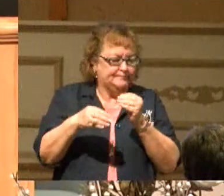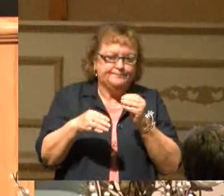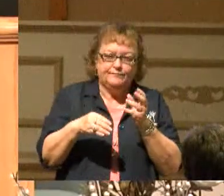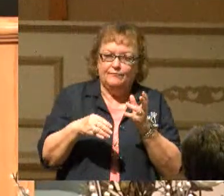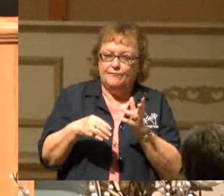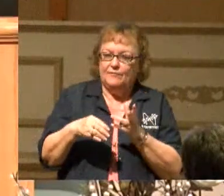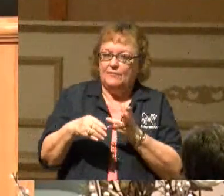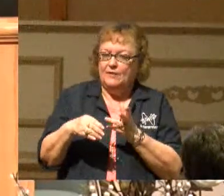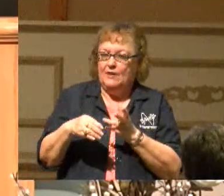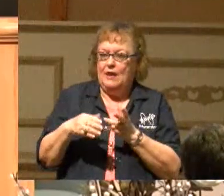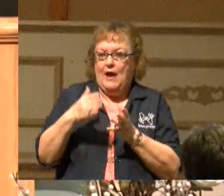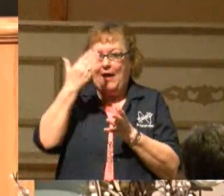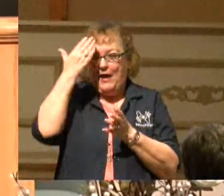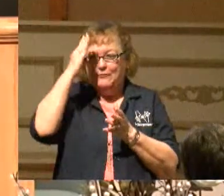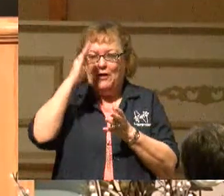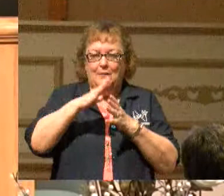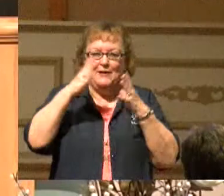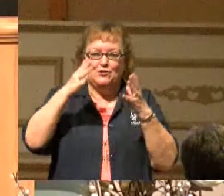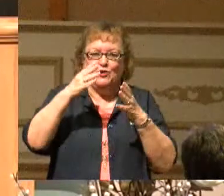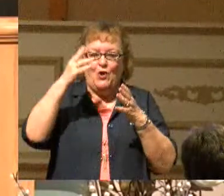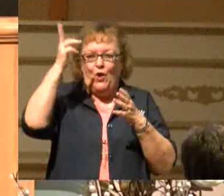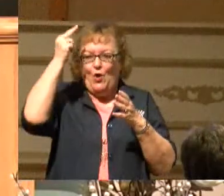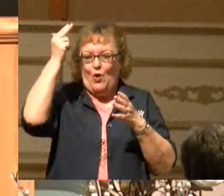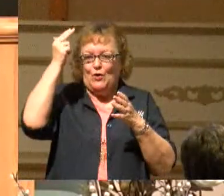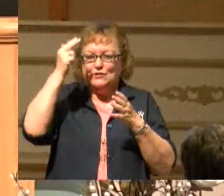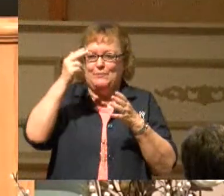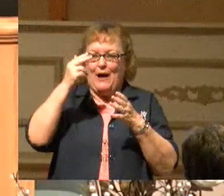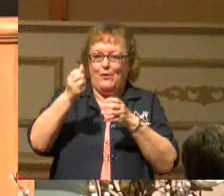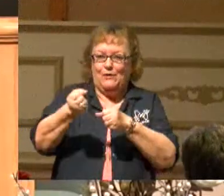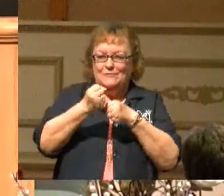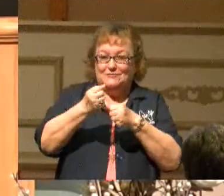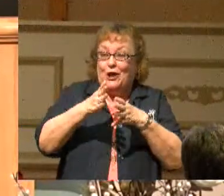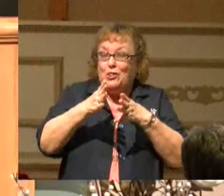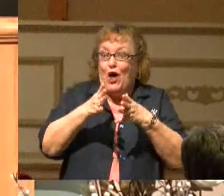I don't know how much horsepower that is. That's a lot of pulling power.